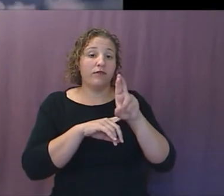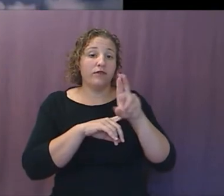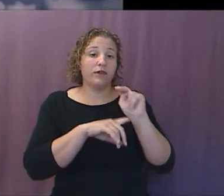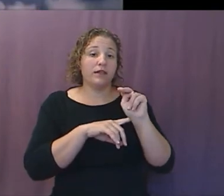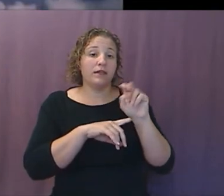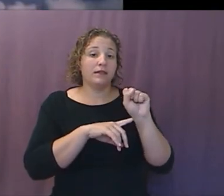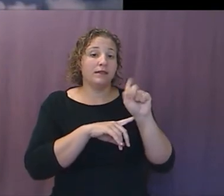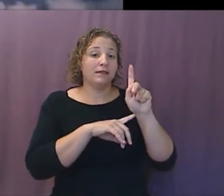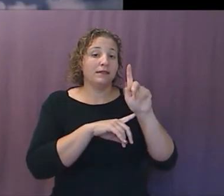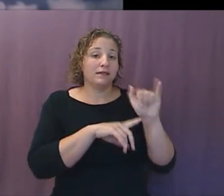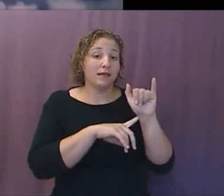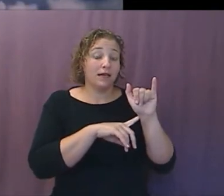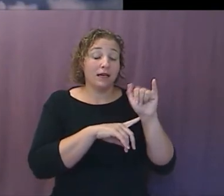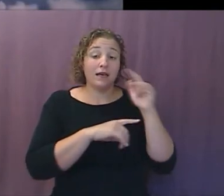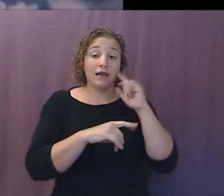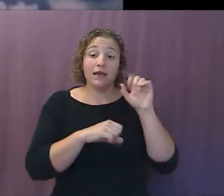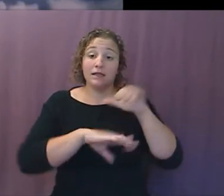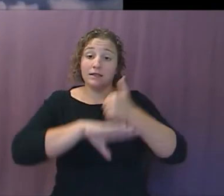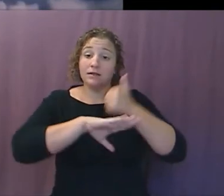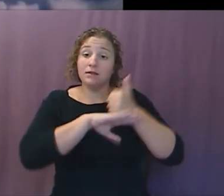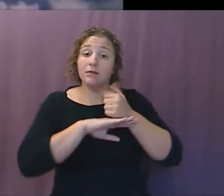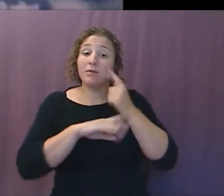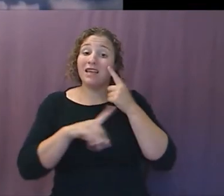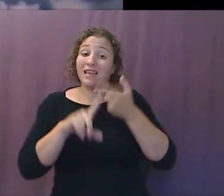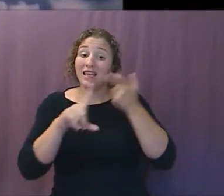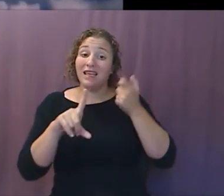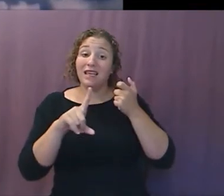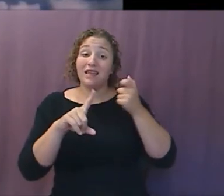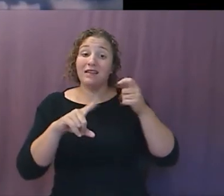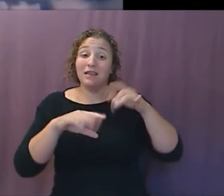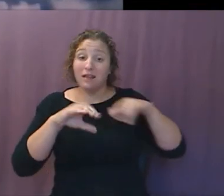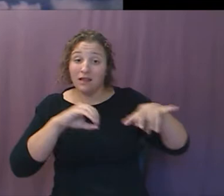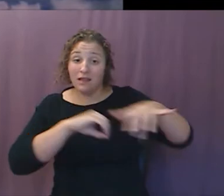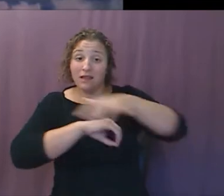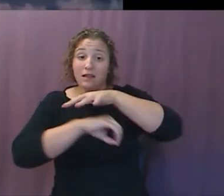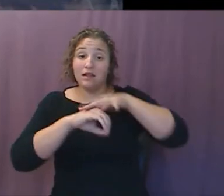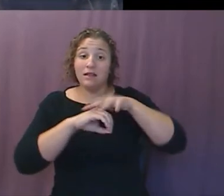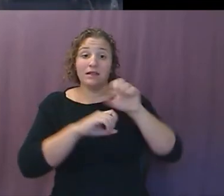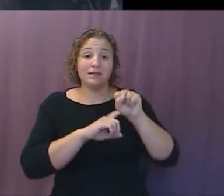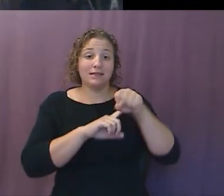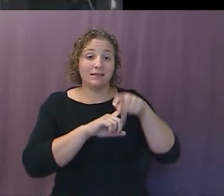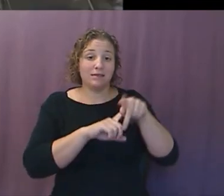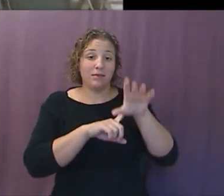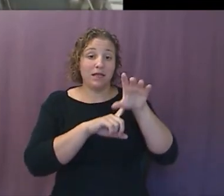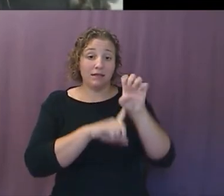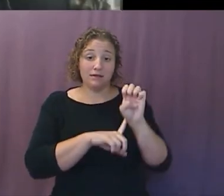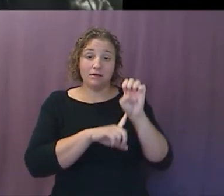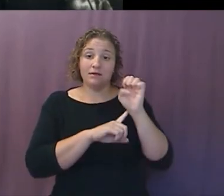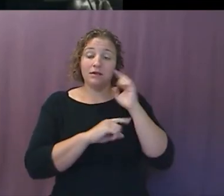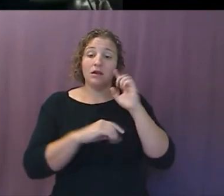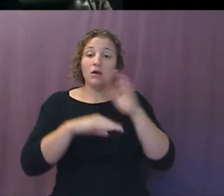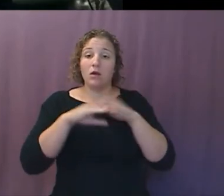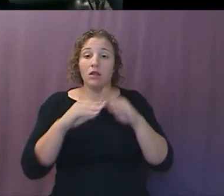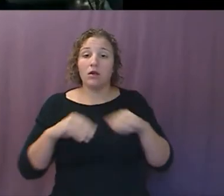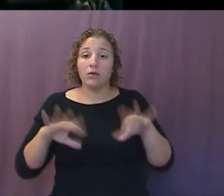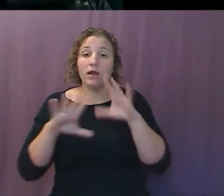juristically free arena of space. On the ground, Sovereign Sky will distribute portable modem antennas